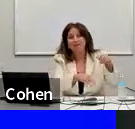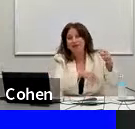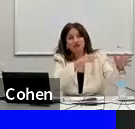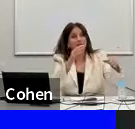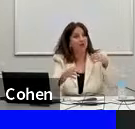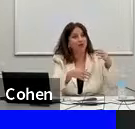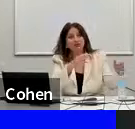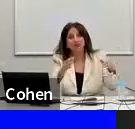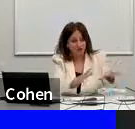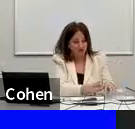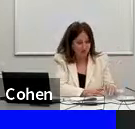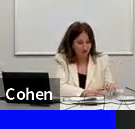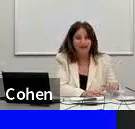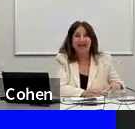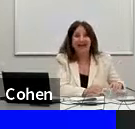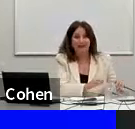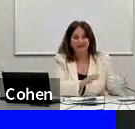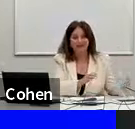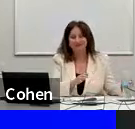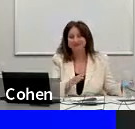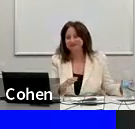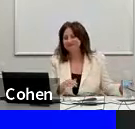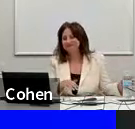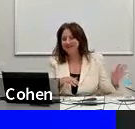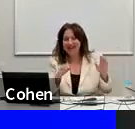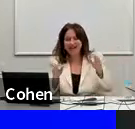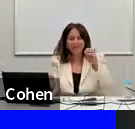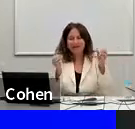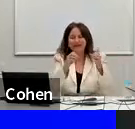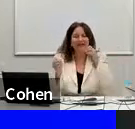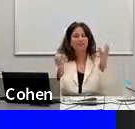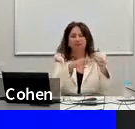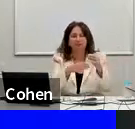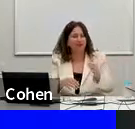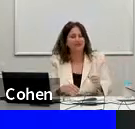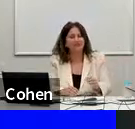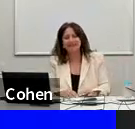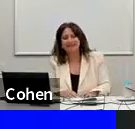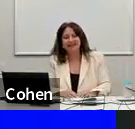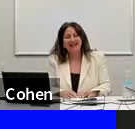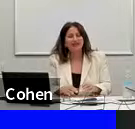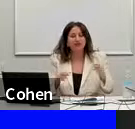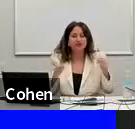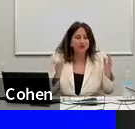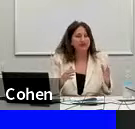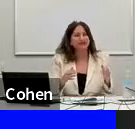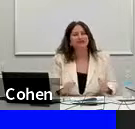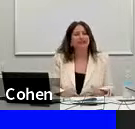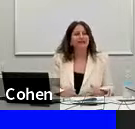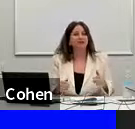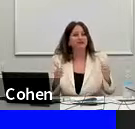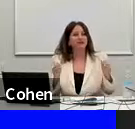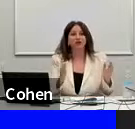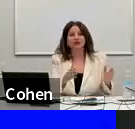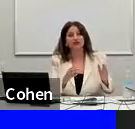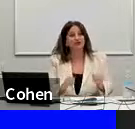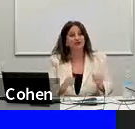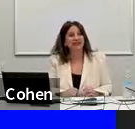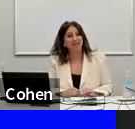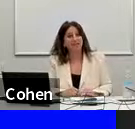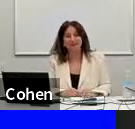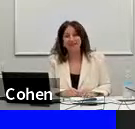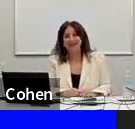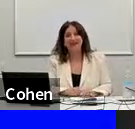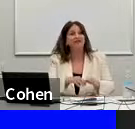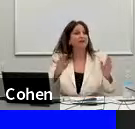and a bunch of books were just falling out. And I'm picking up the books and the jury's looking at me. The judge